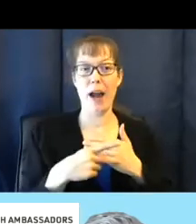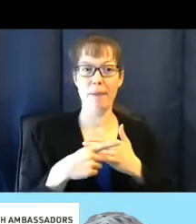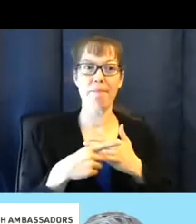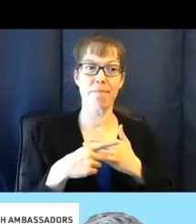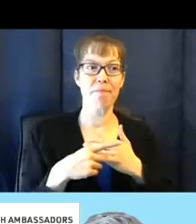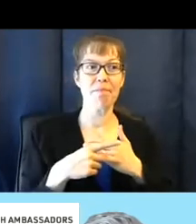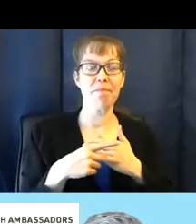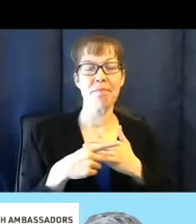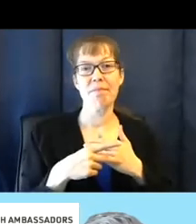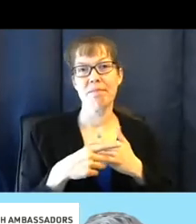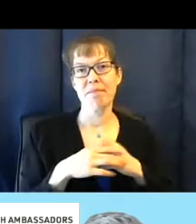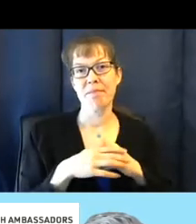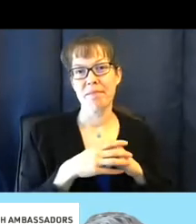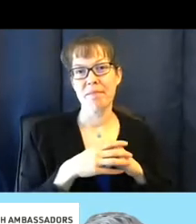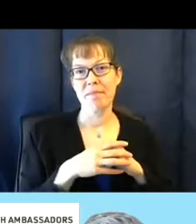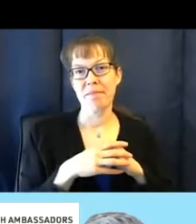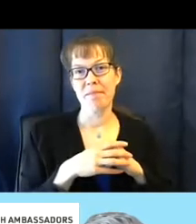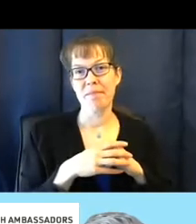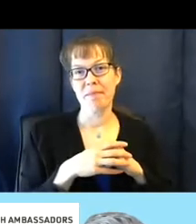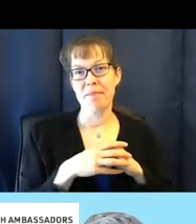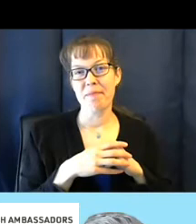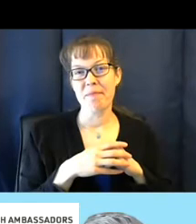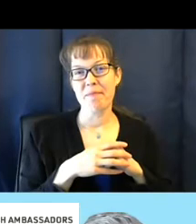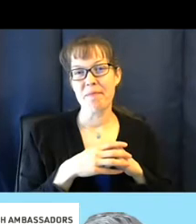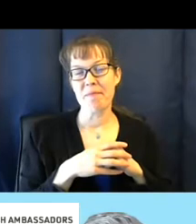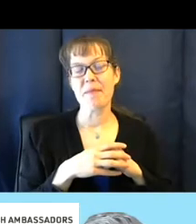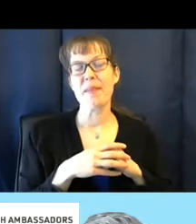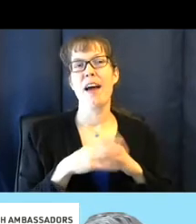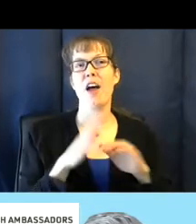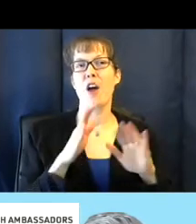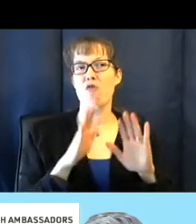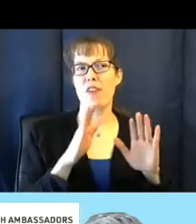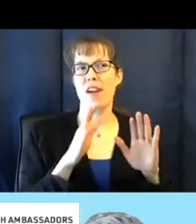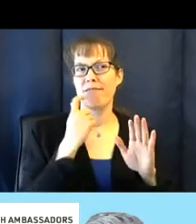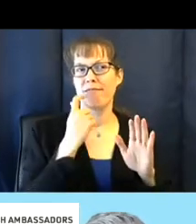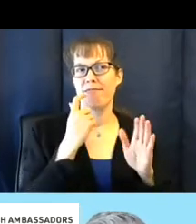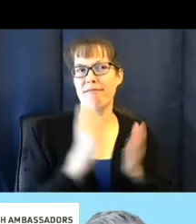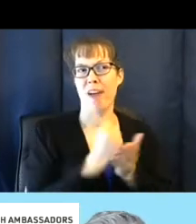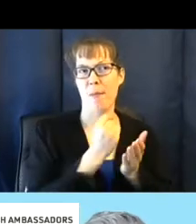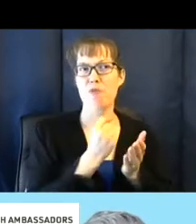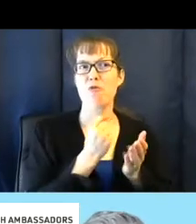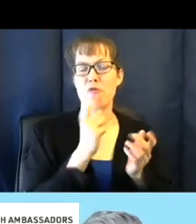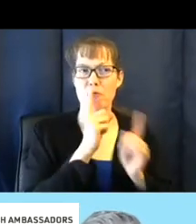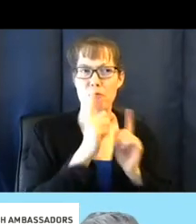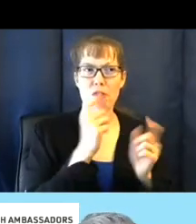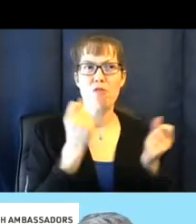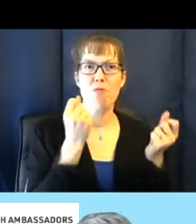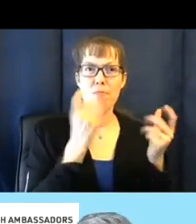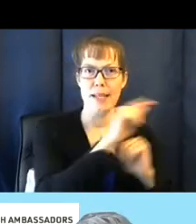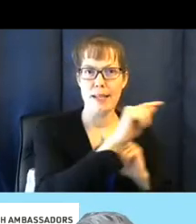I had a great opportunity of talking to many SSA